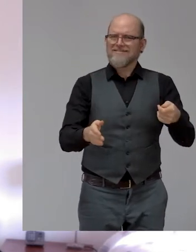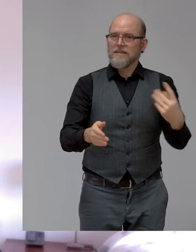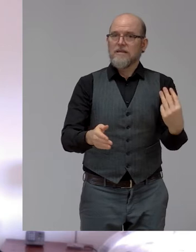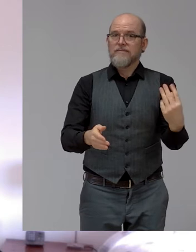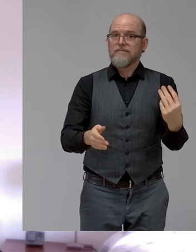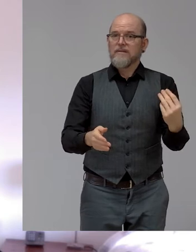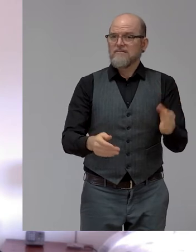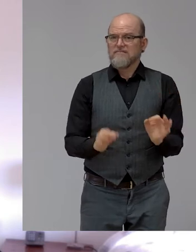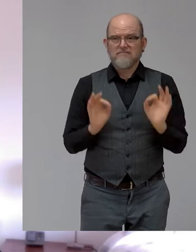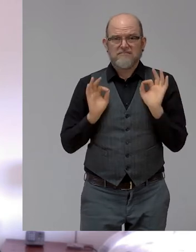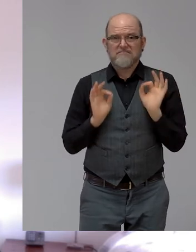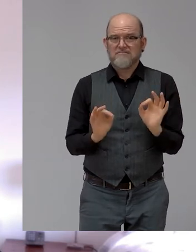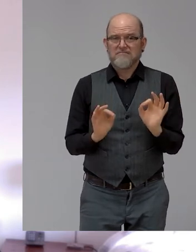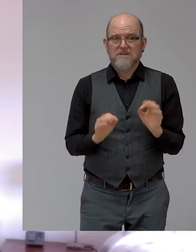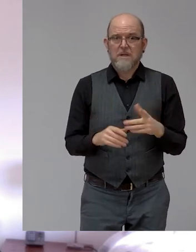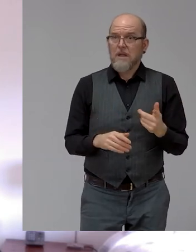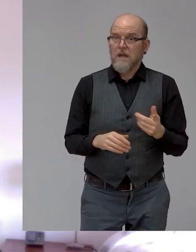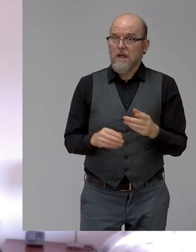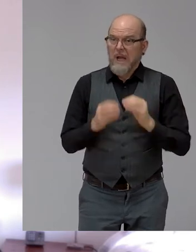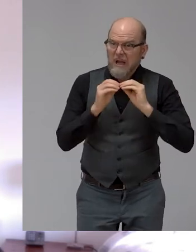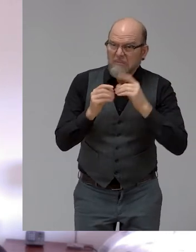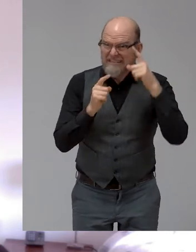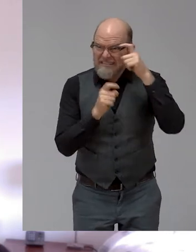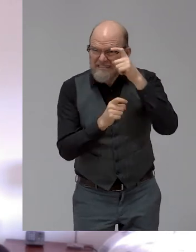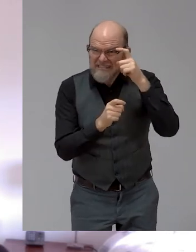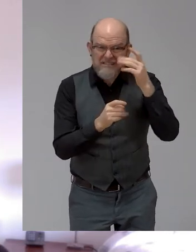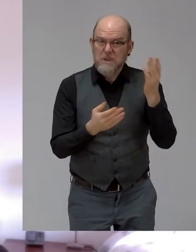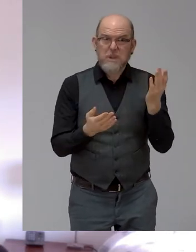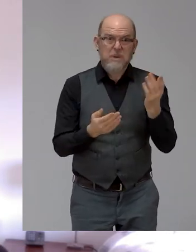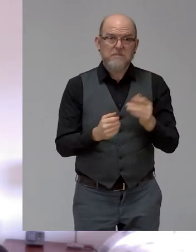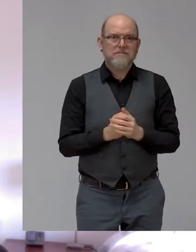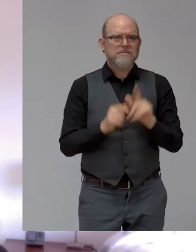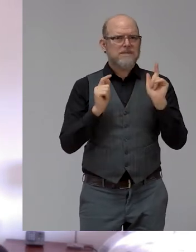frankly not very complicated, which can have a massive impact.